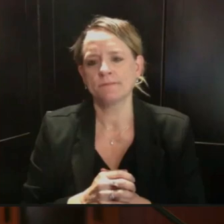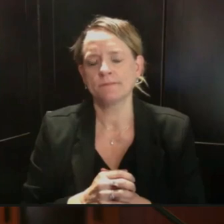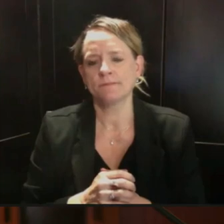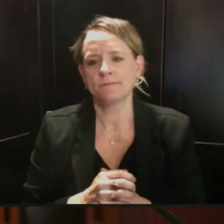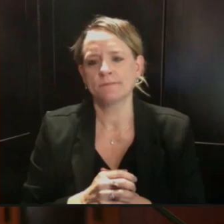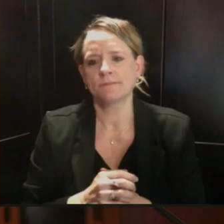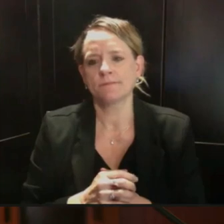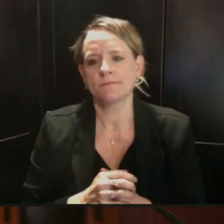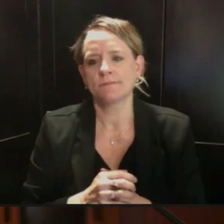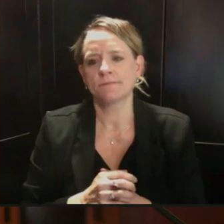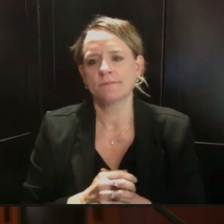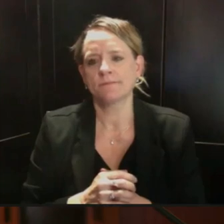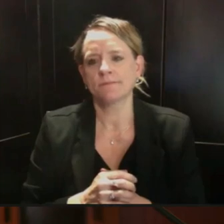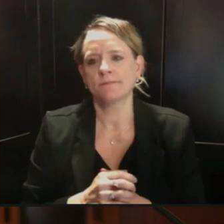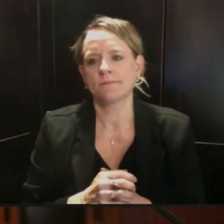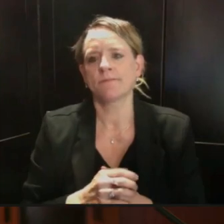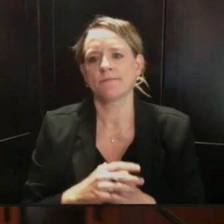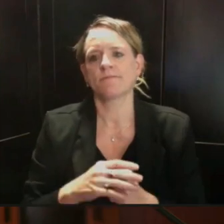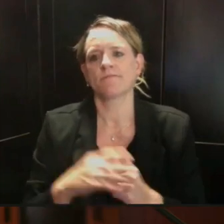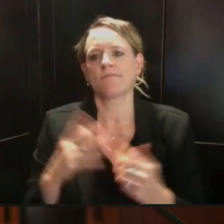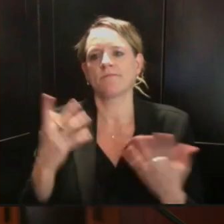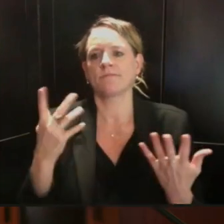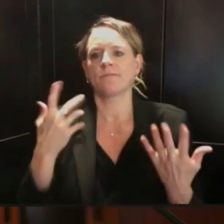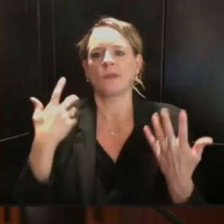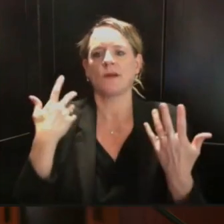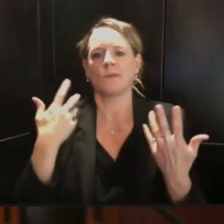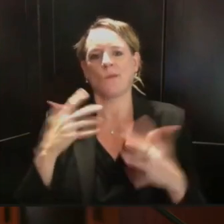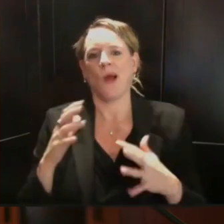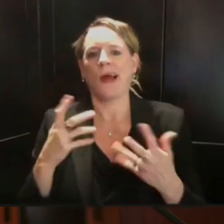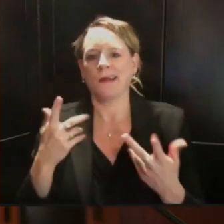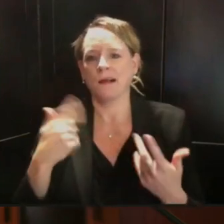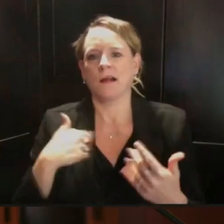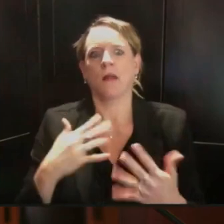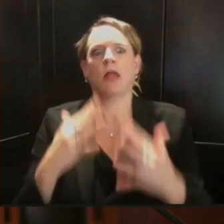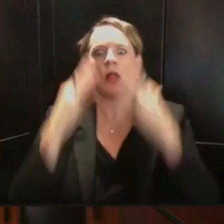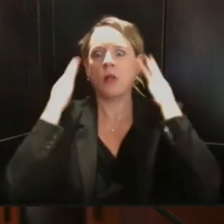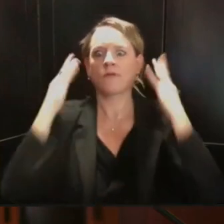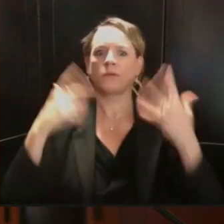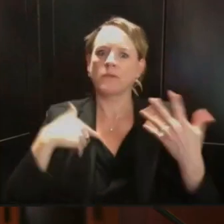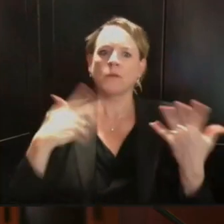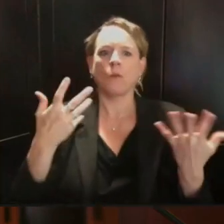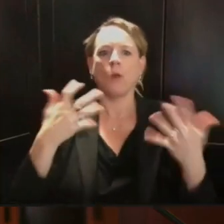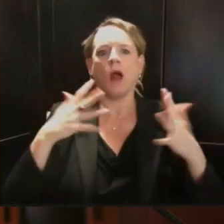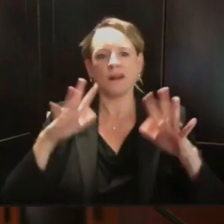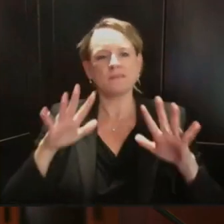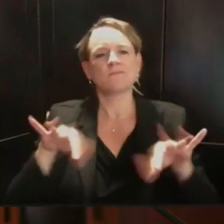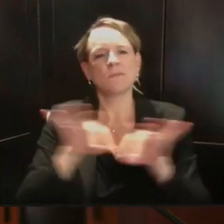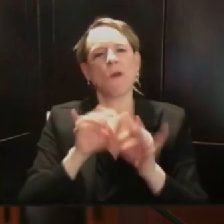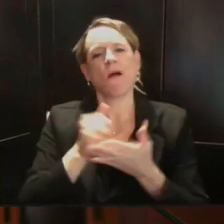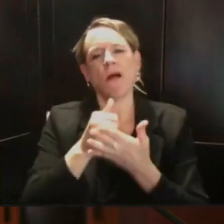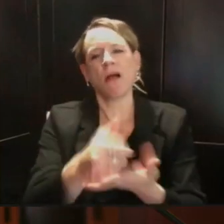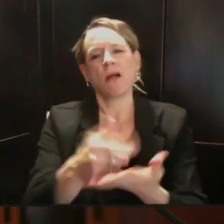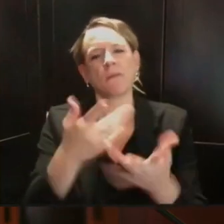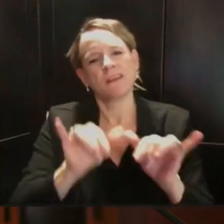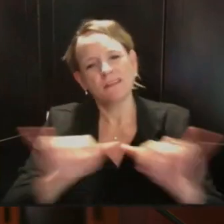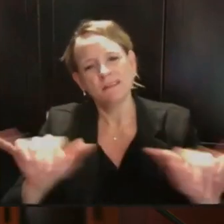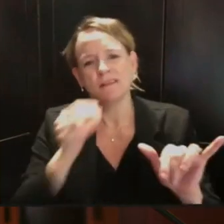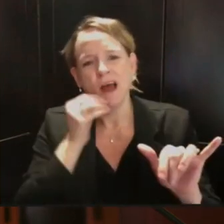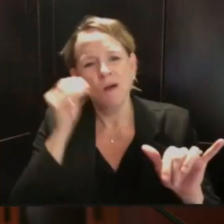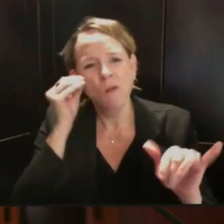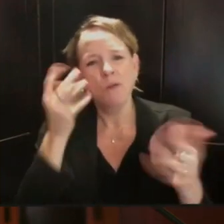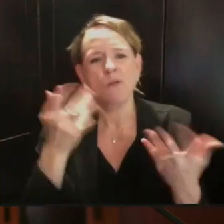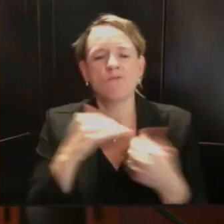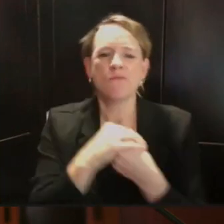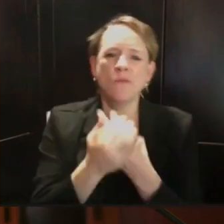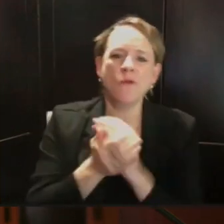staying home as much as possible. The things that we know are effective, we need to be thoughtful and make the choice to do